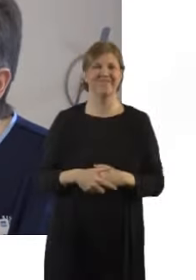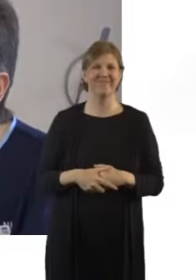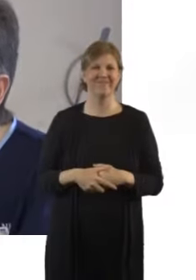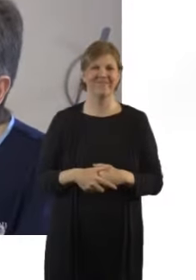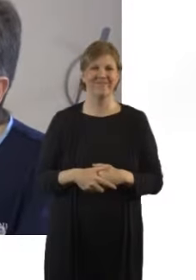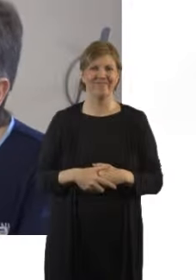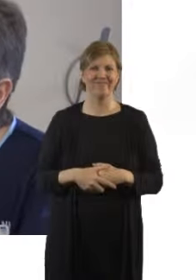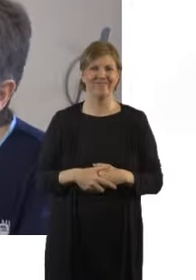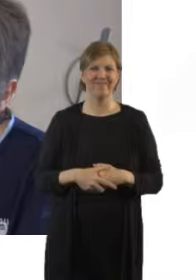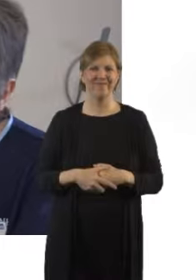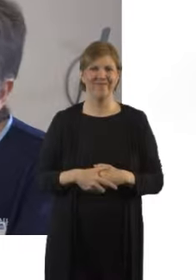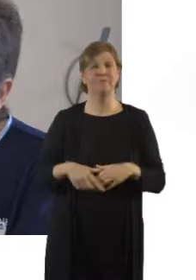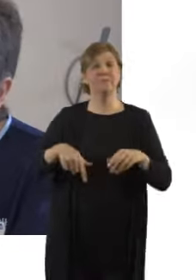well.